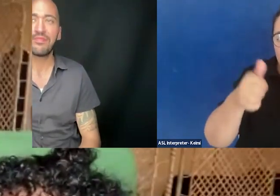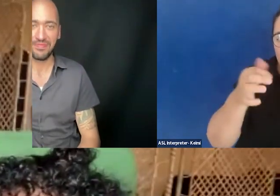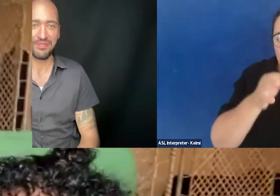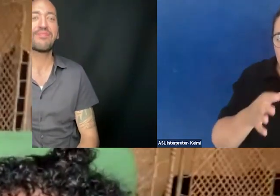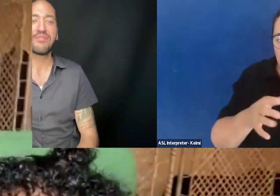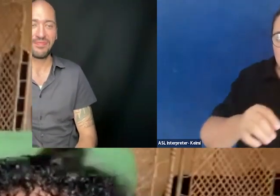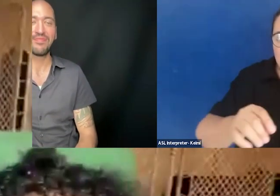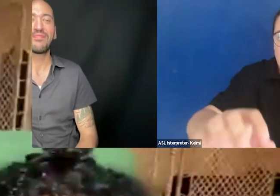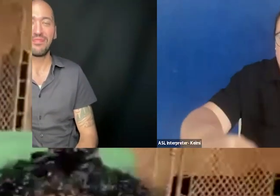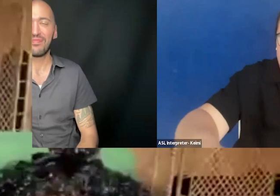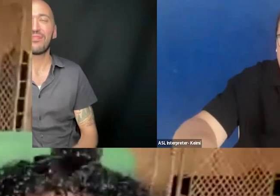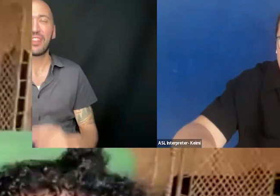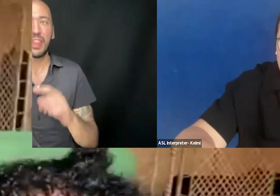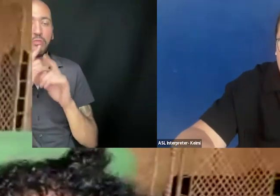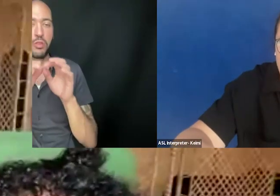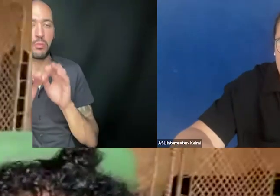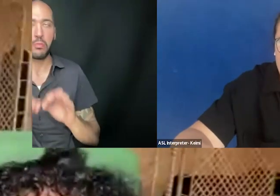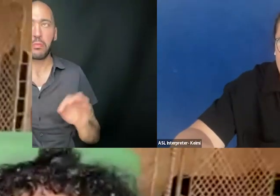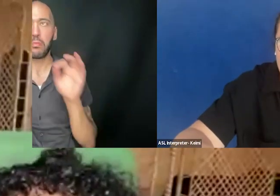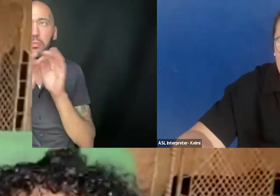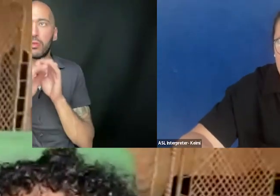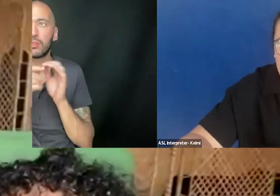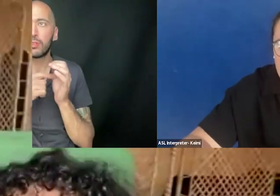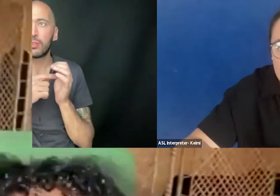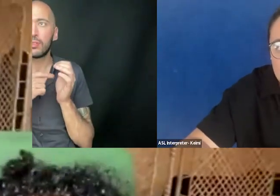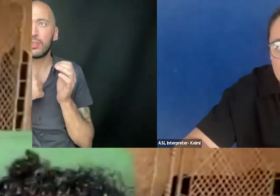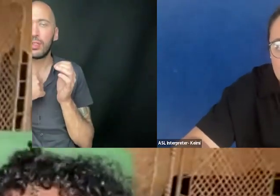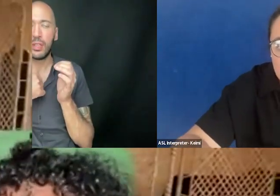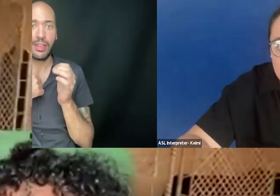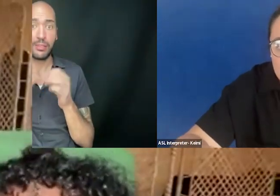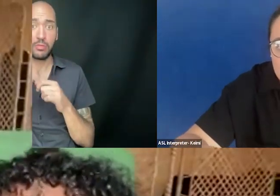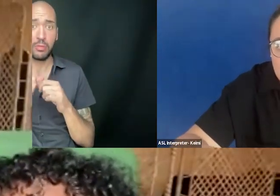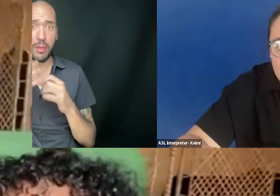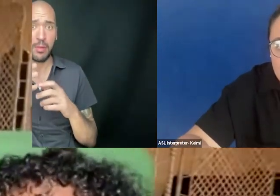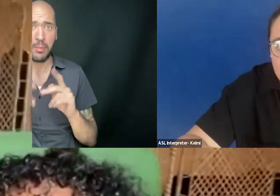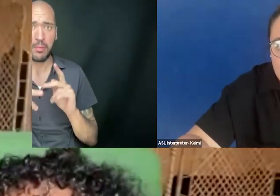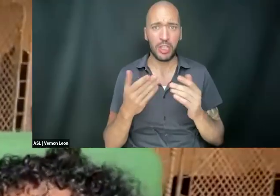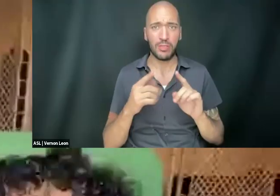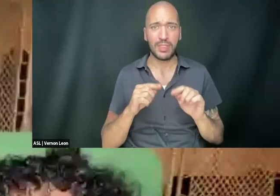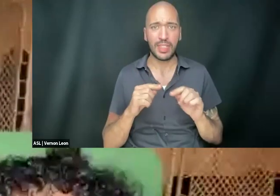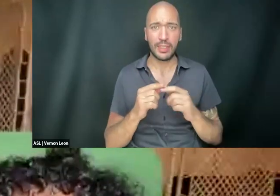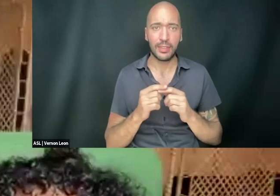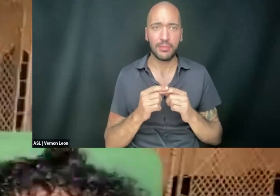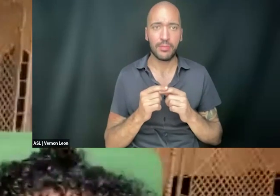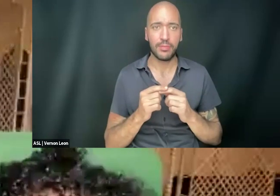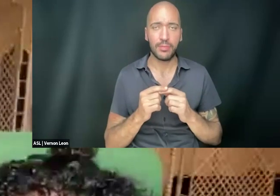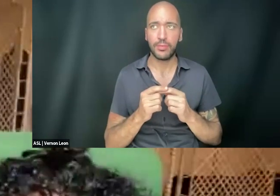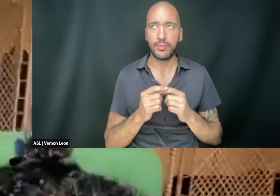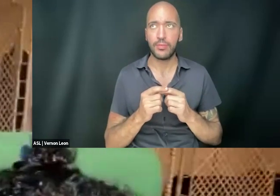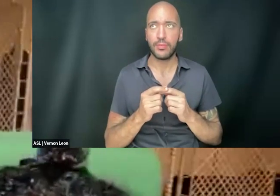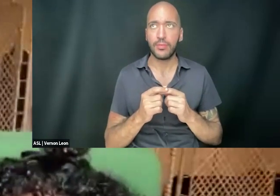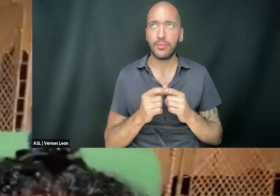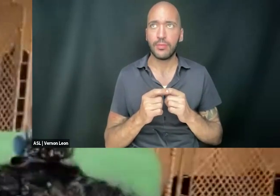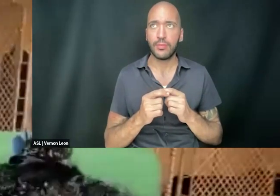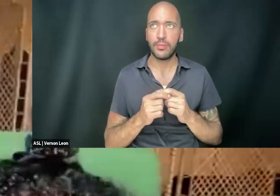was really important. I remember, and I don't know how many folks here that are attending, you know, have,